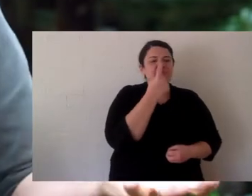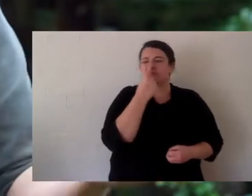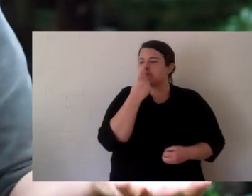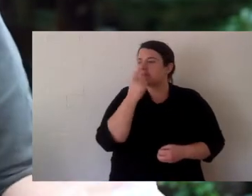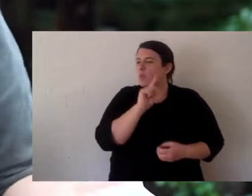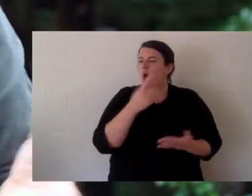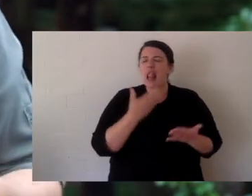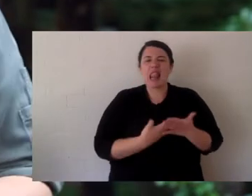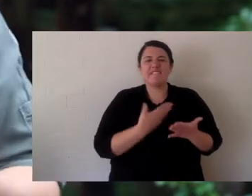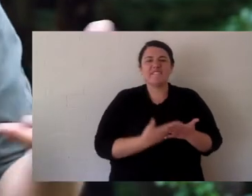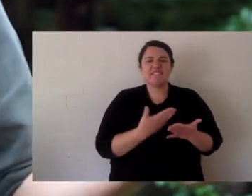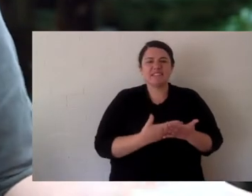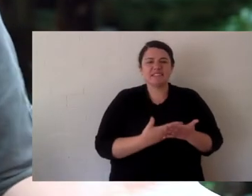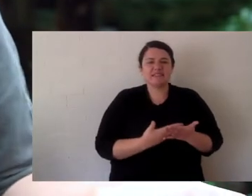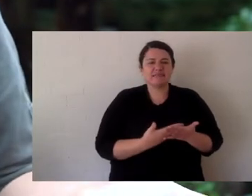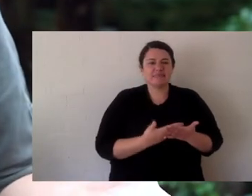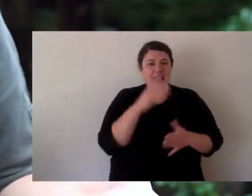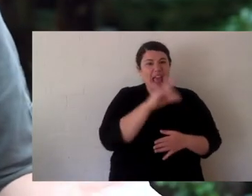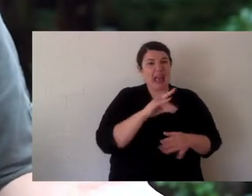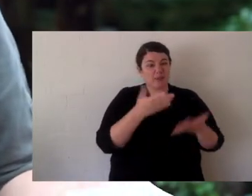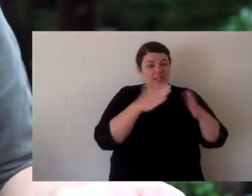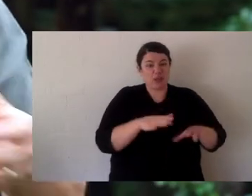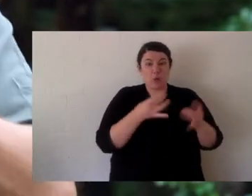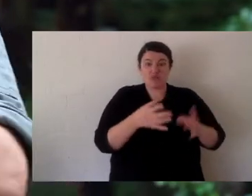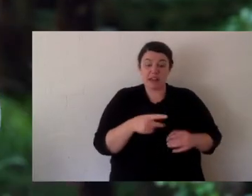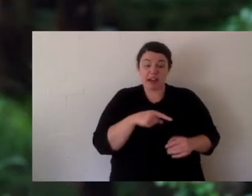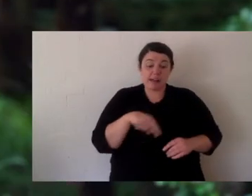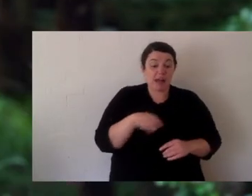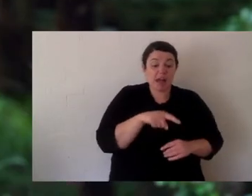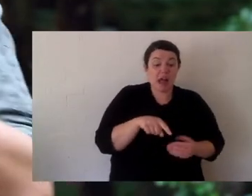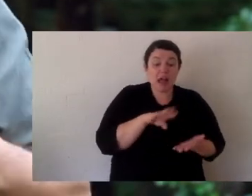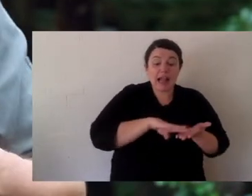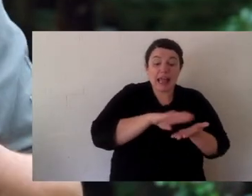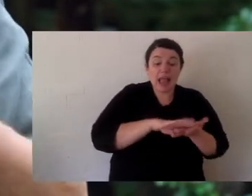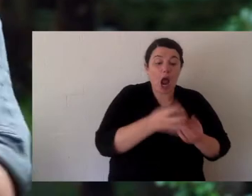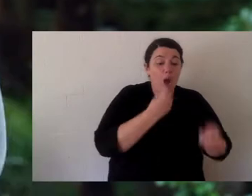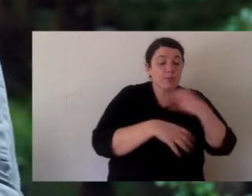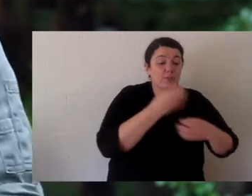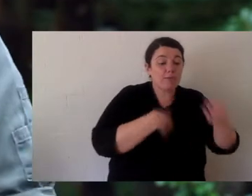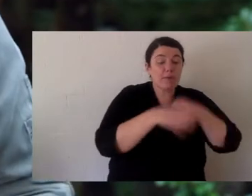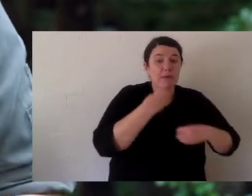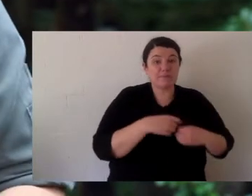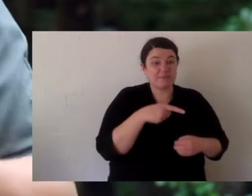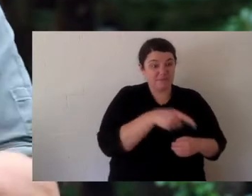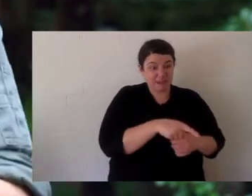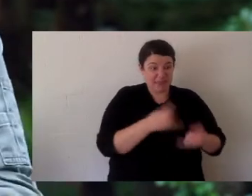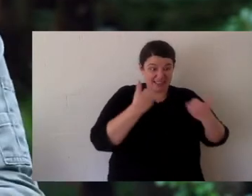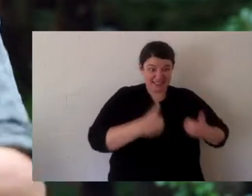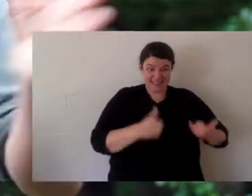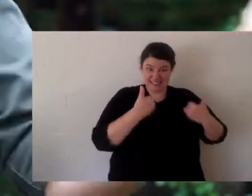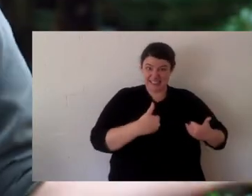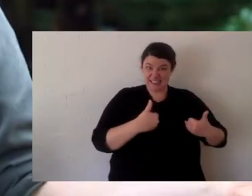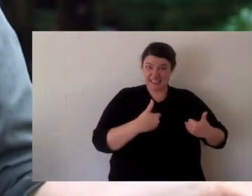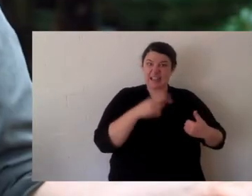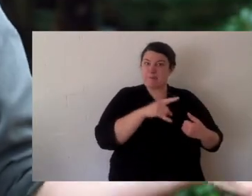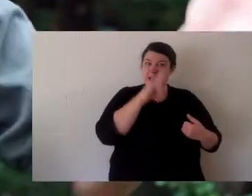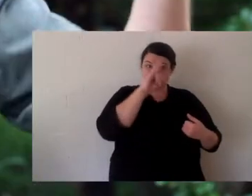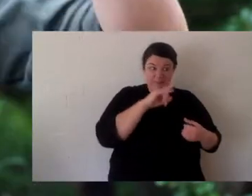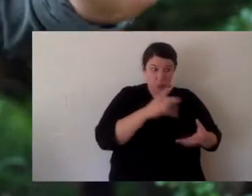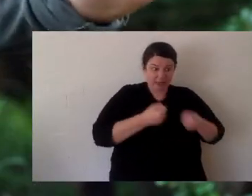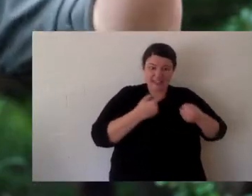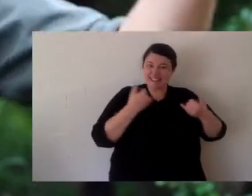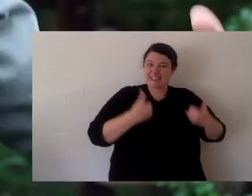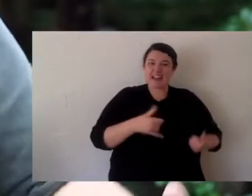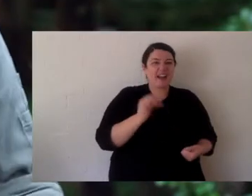smell for carrion which is an animal that's already died and the devil cleans that up. Now that animal could have been diseased and the devil gets rid of that disease.